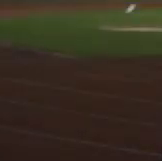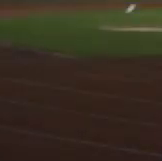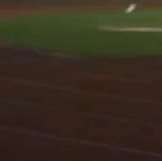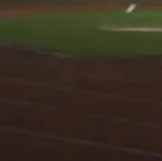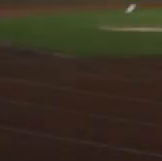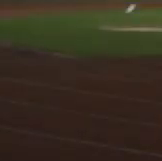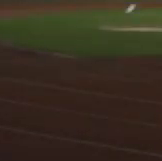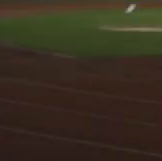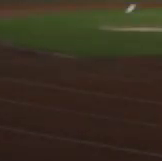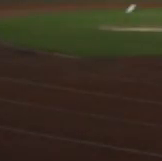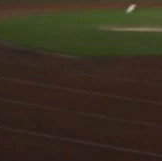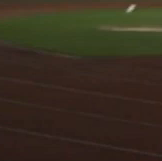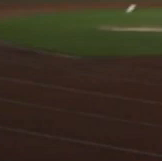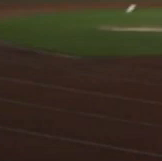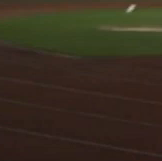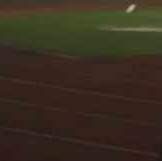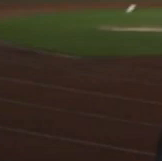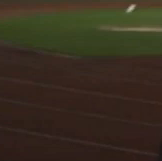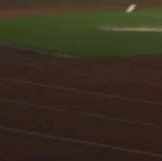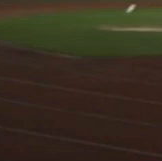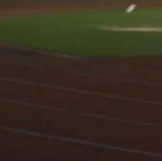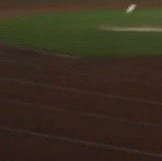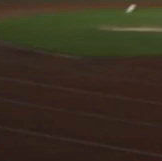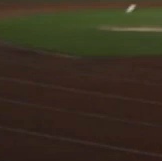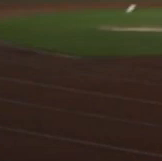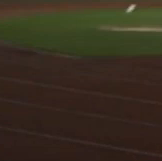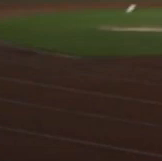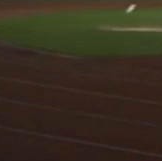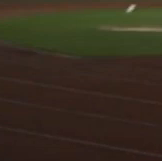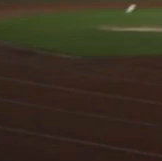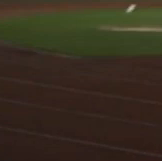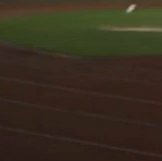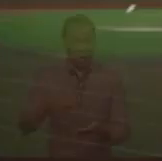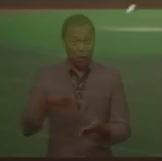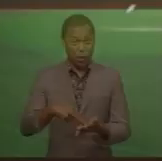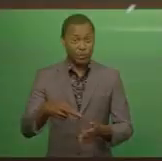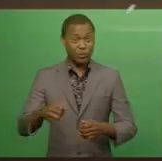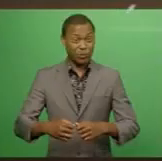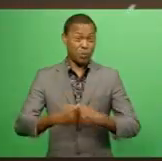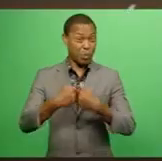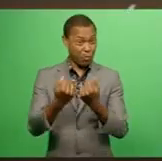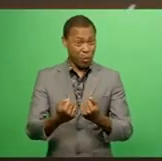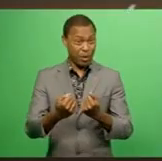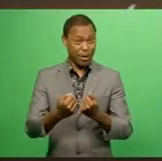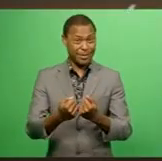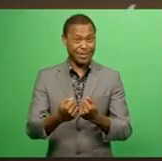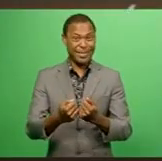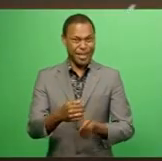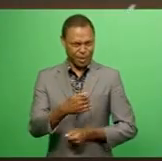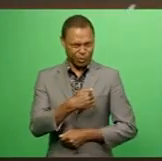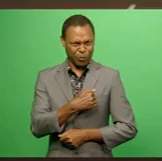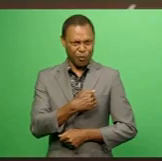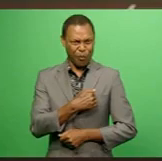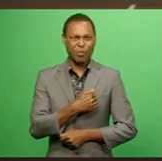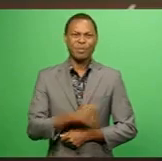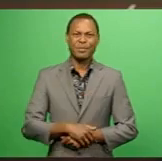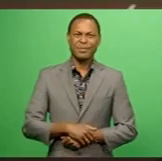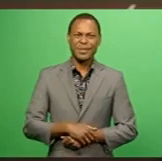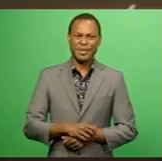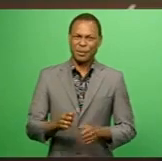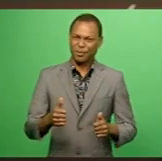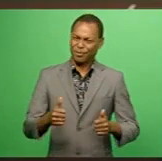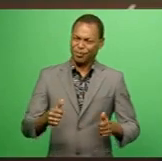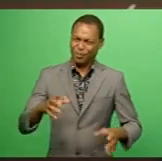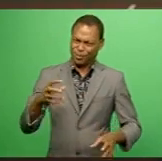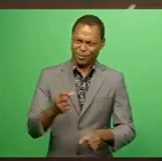Yes, Tali, 15 records were broken here at the triple-N zone, which had just finished behind me. I won't be able